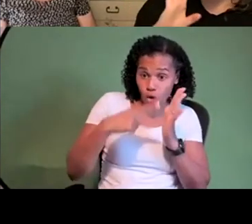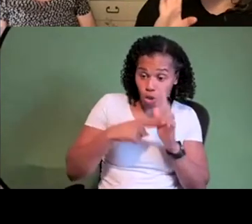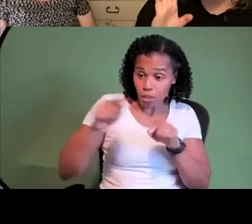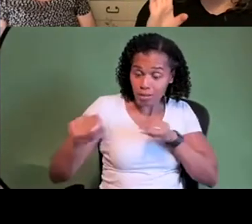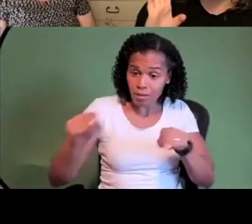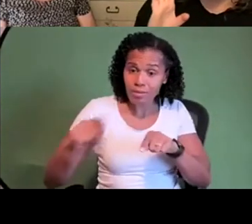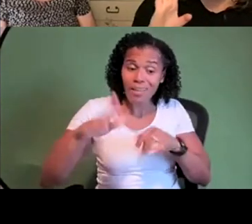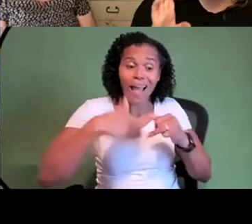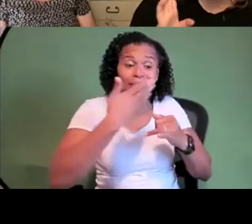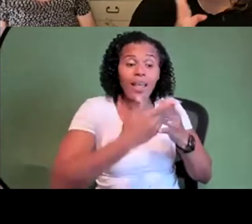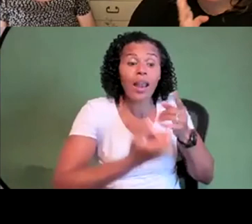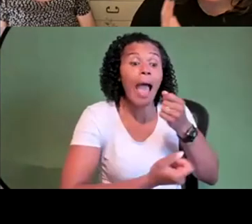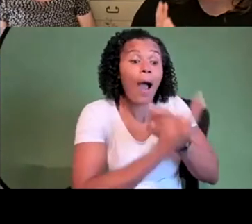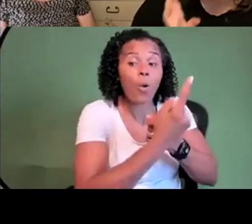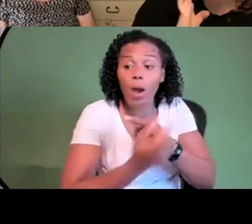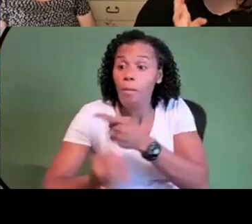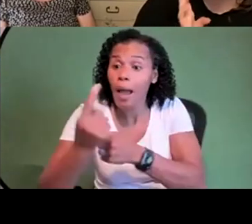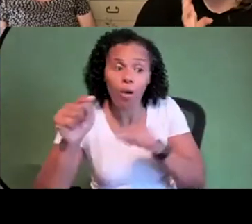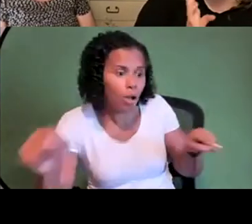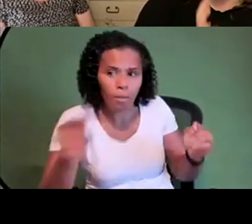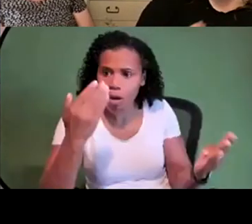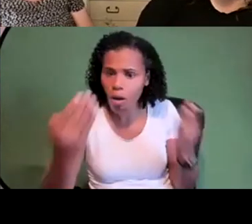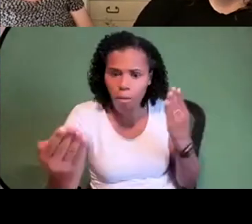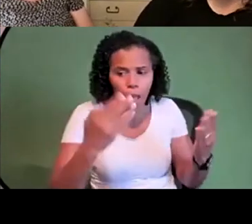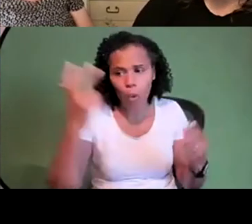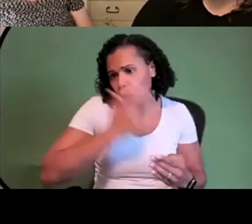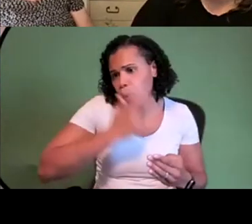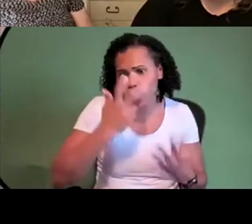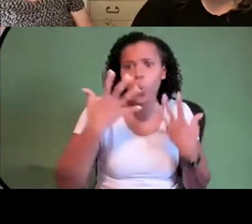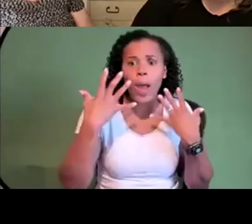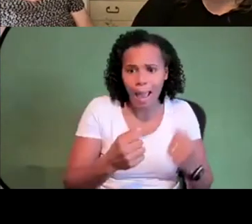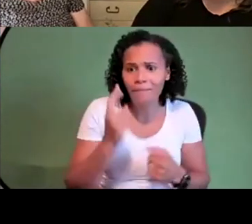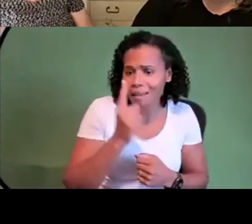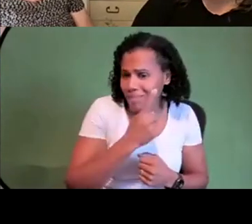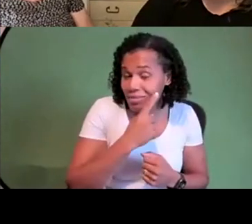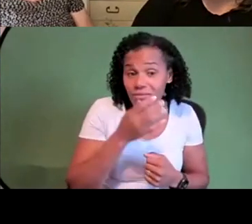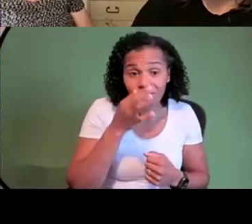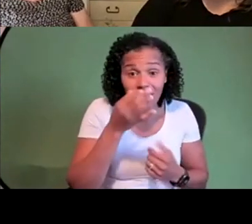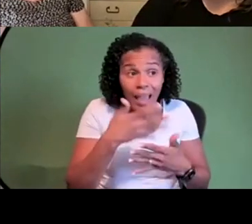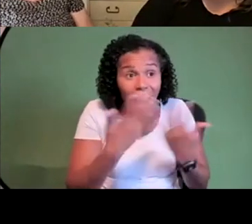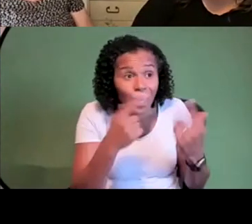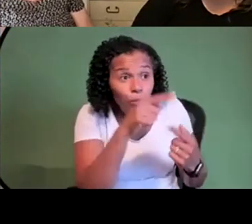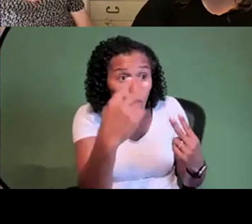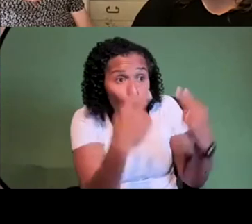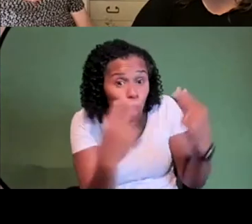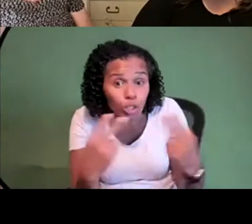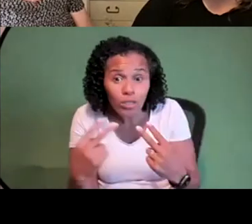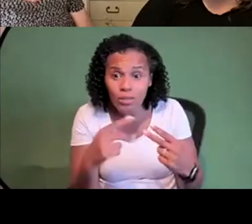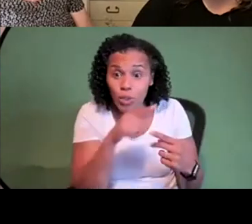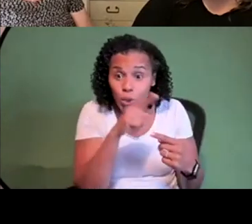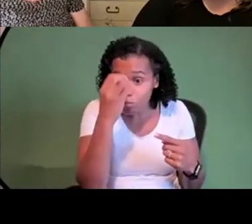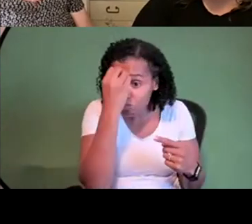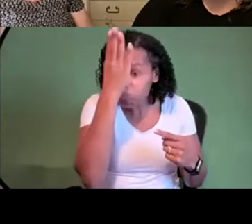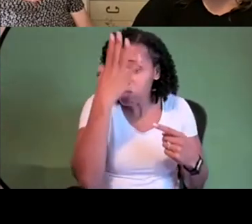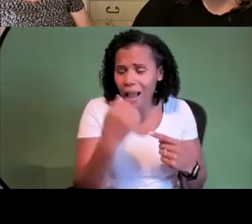anyone's out there tonight please come in touch with us you know there there is apps because of